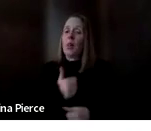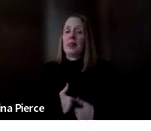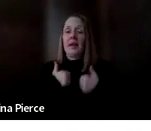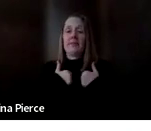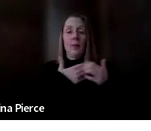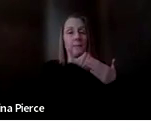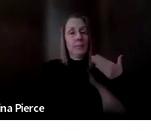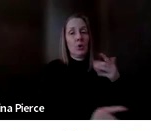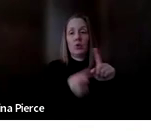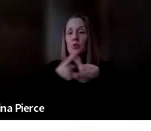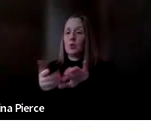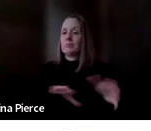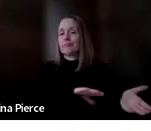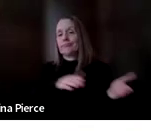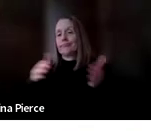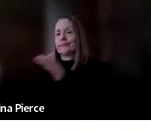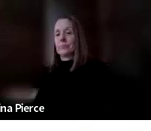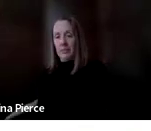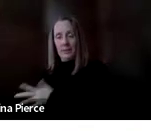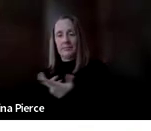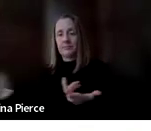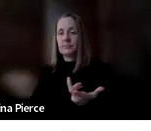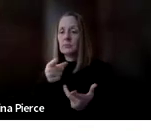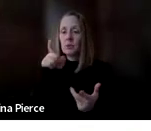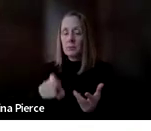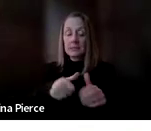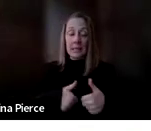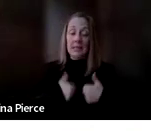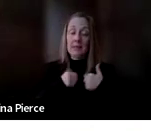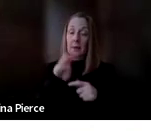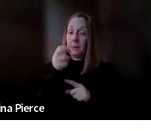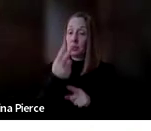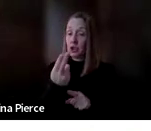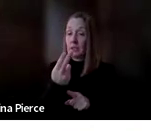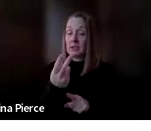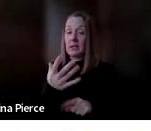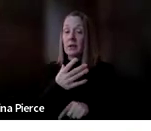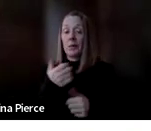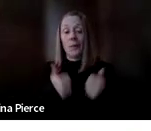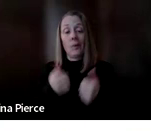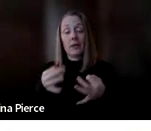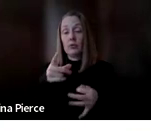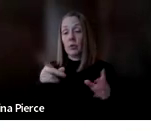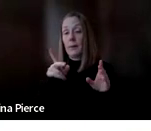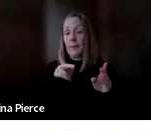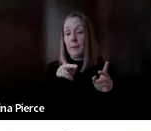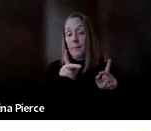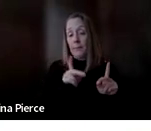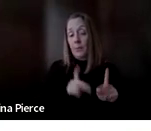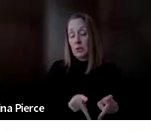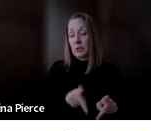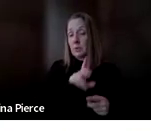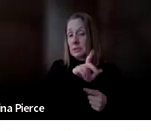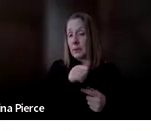program is that you are a person who lives in the state of michigan and you're a person with disability with a disability or a person who is aging as well